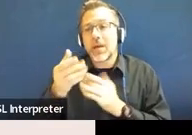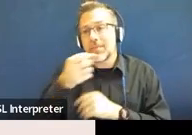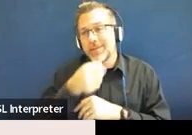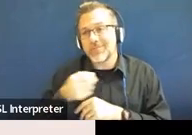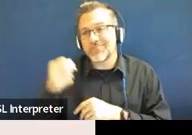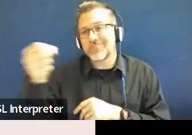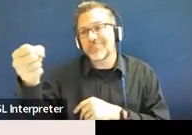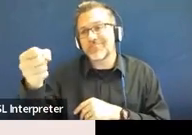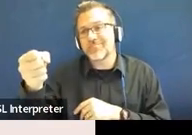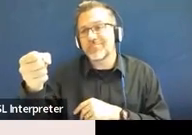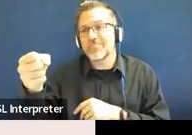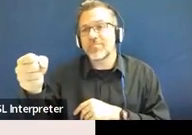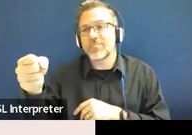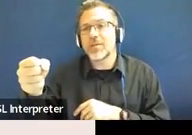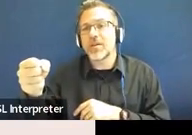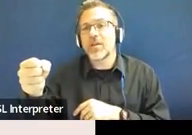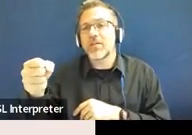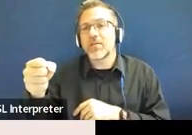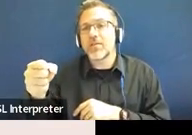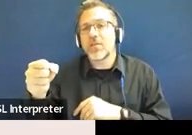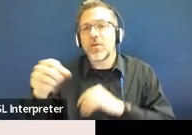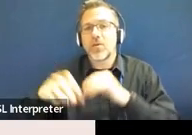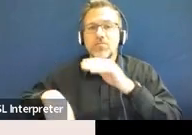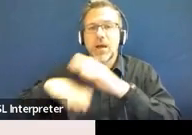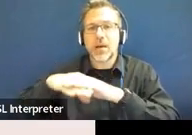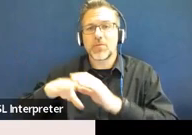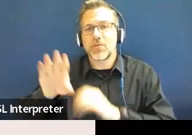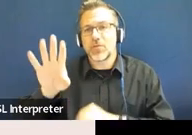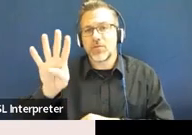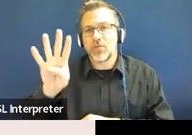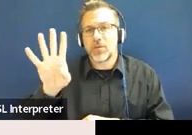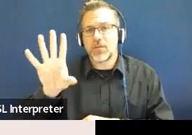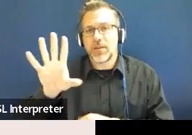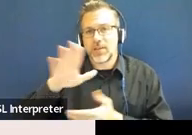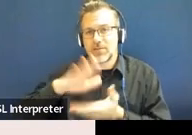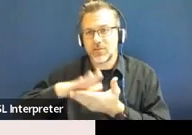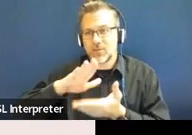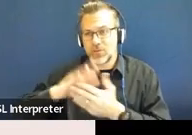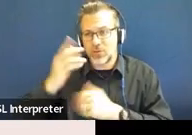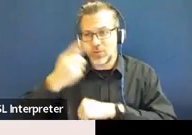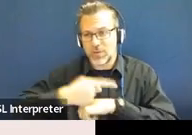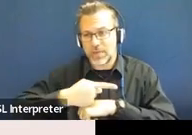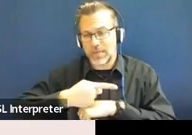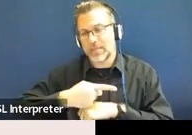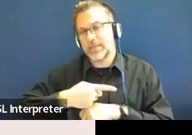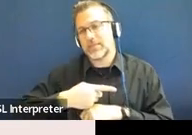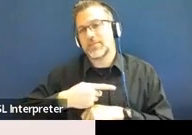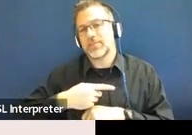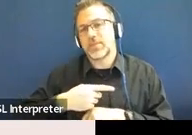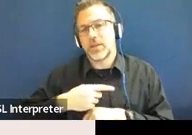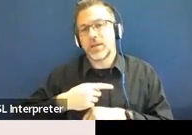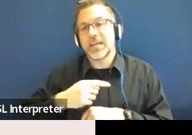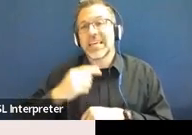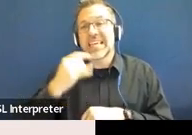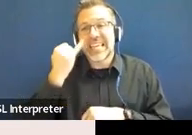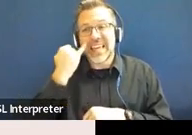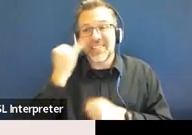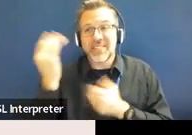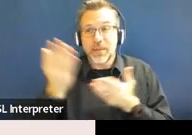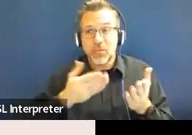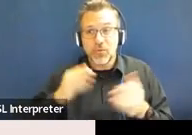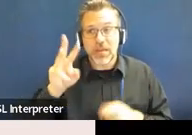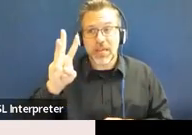for not more than 45 school days without regard for the manifestation determination. If they bring a weapon